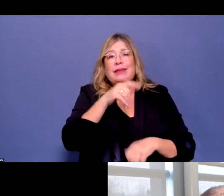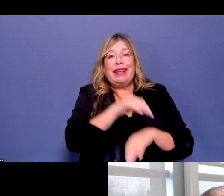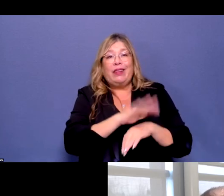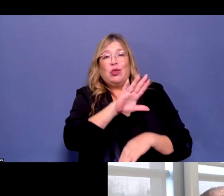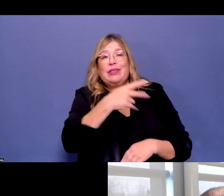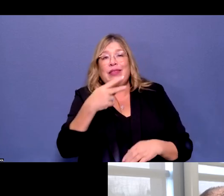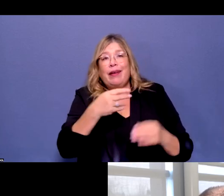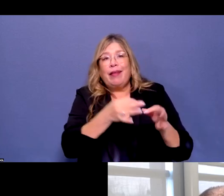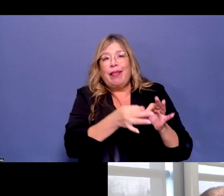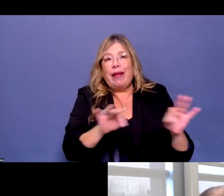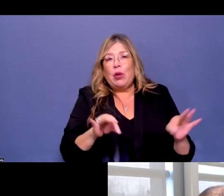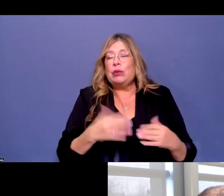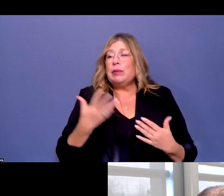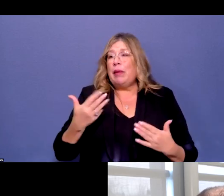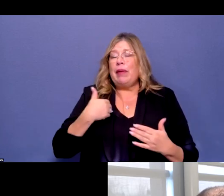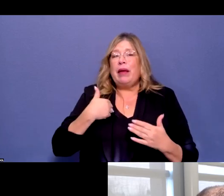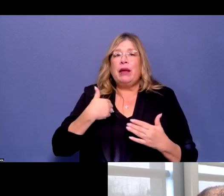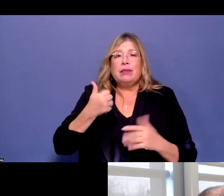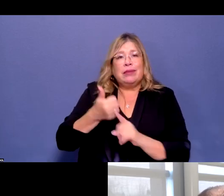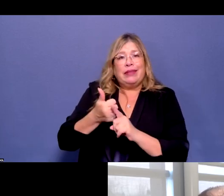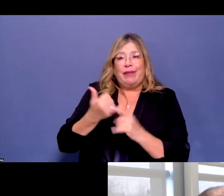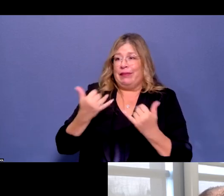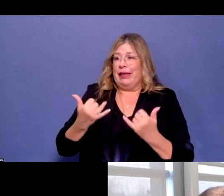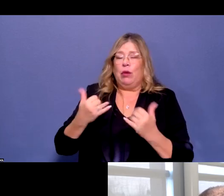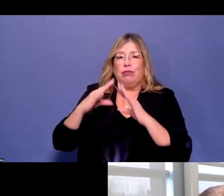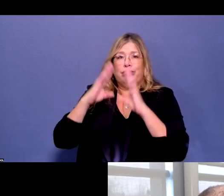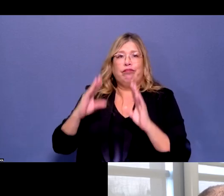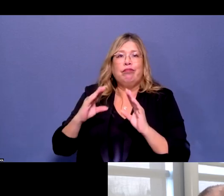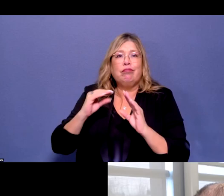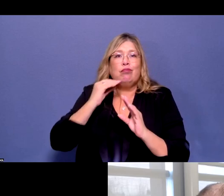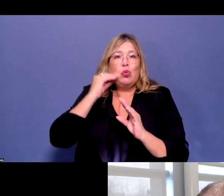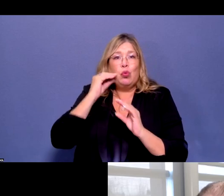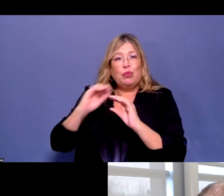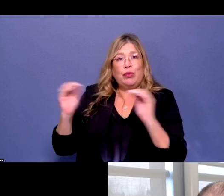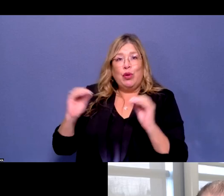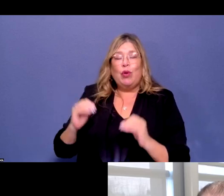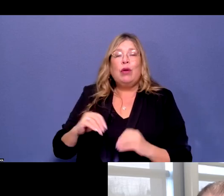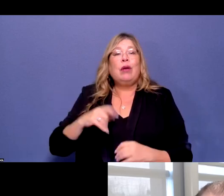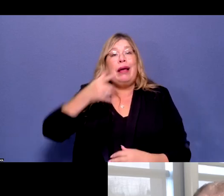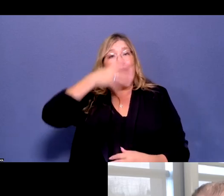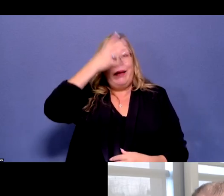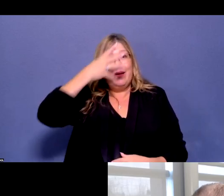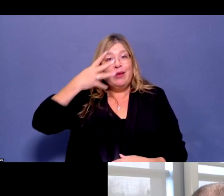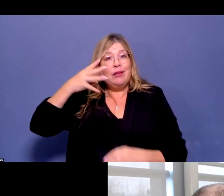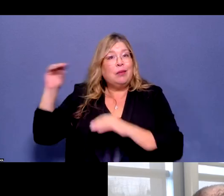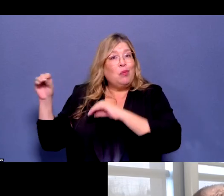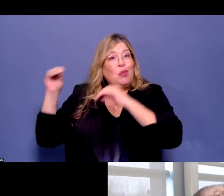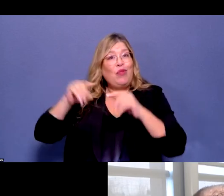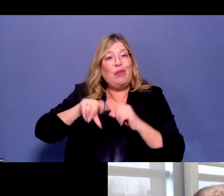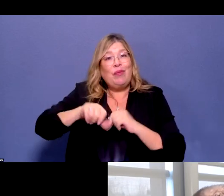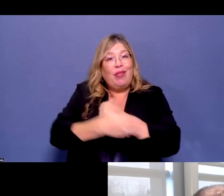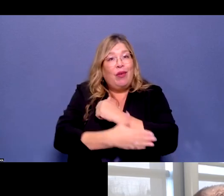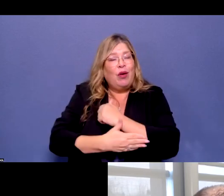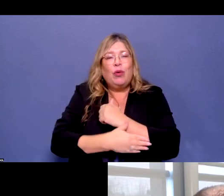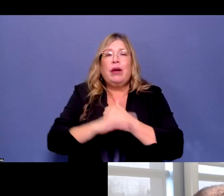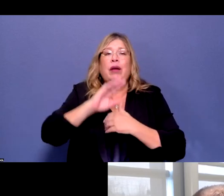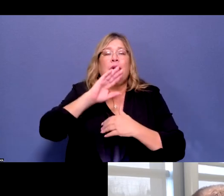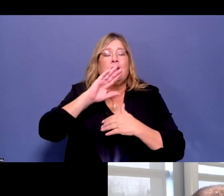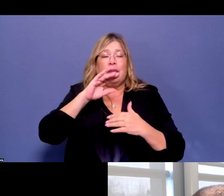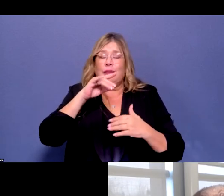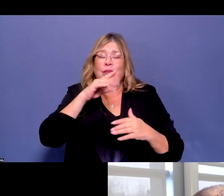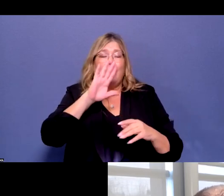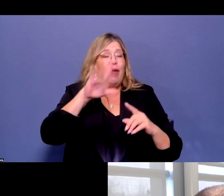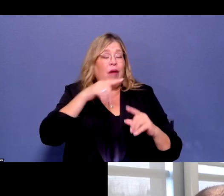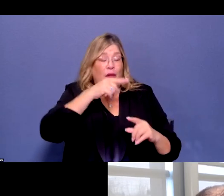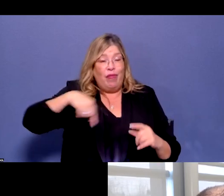homelessness, they're immigrant and refugee, are disproportionately impacted by all disasters, whether that's a wildfire,